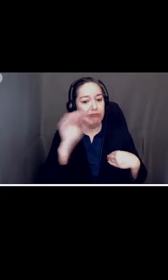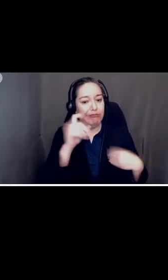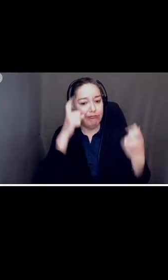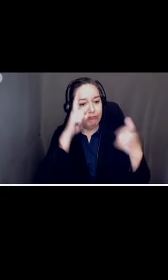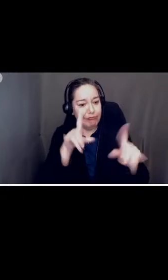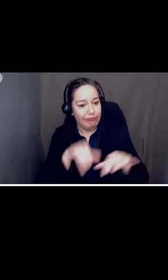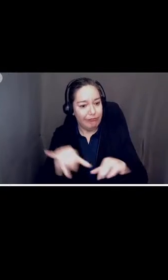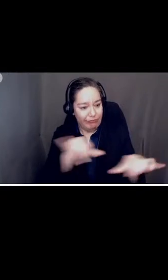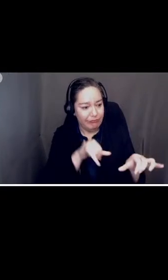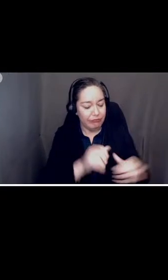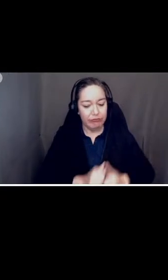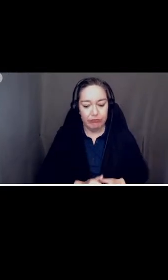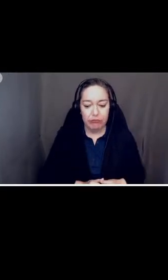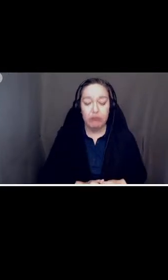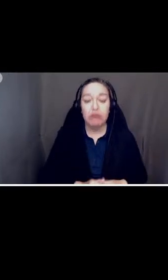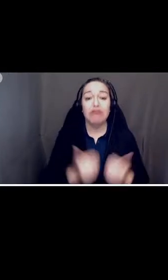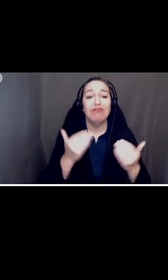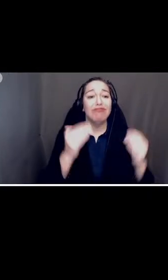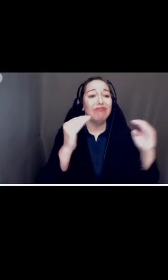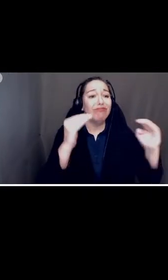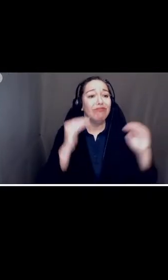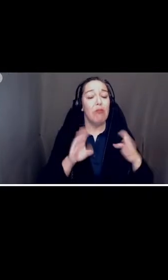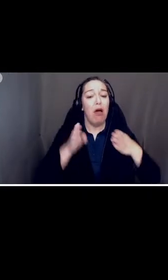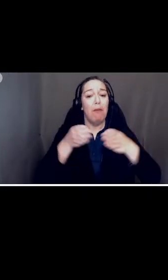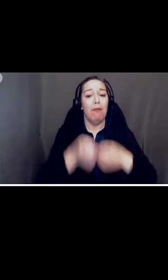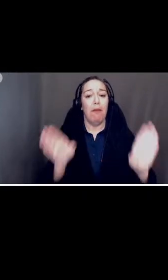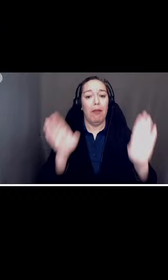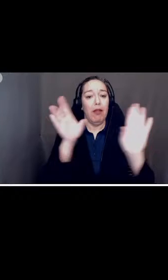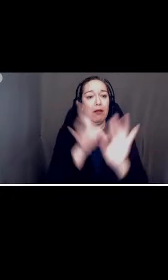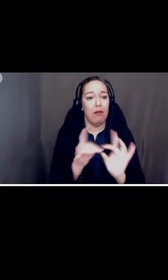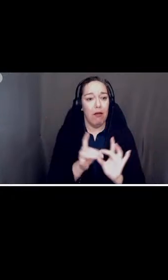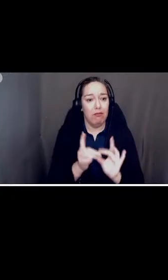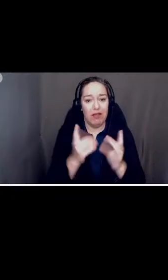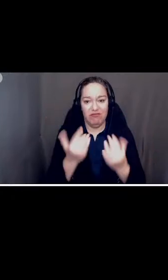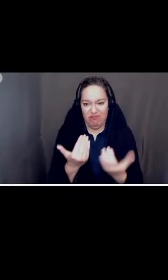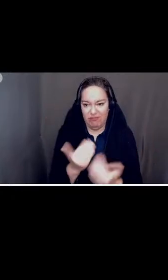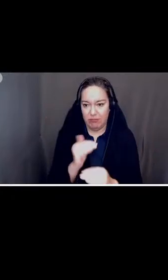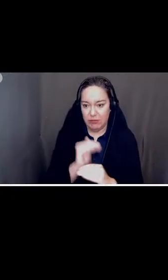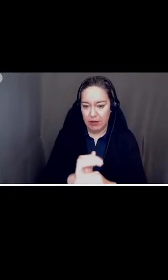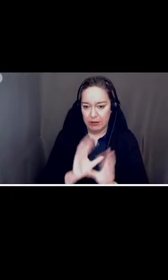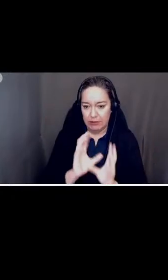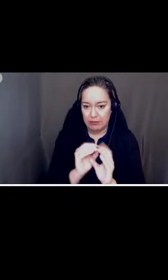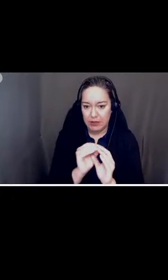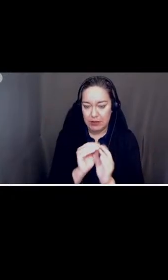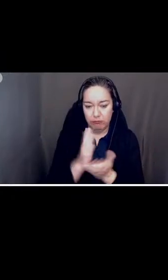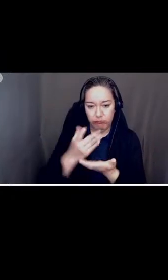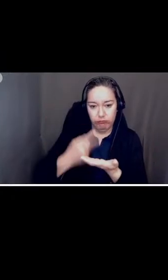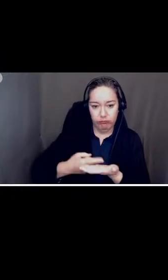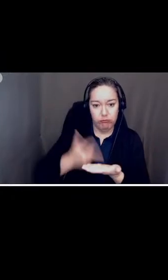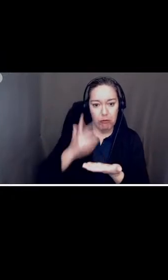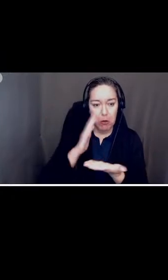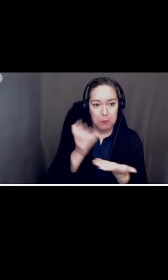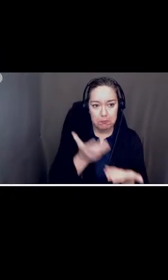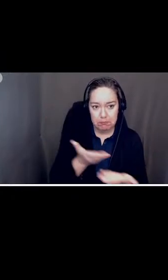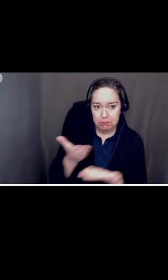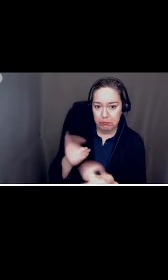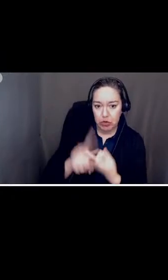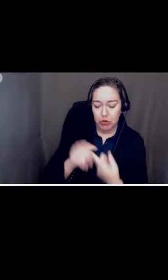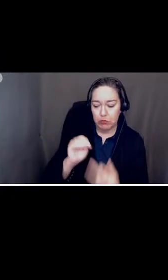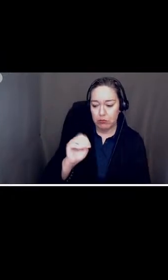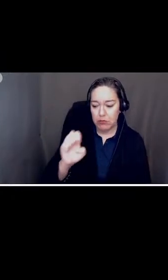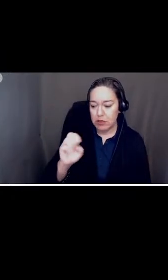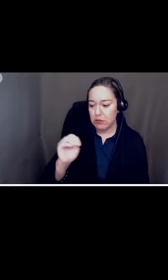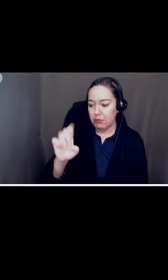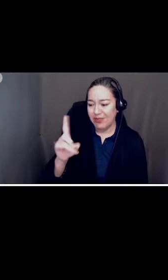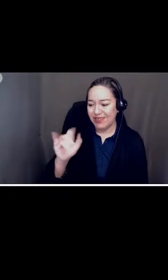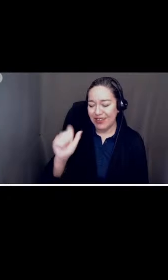staff this takes us to public comment uh for tonight's meeting um i'll go ahead and defer to miss medina for public comment